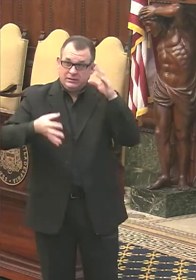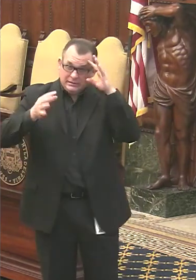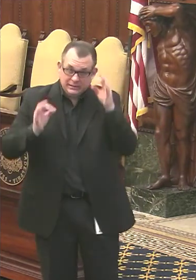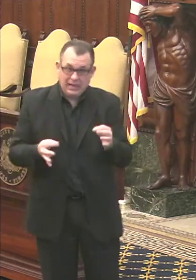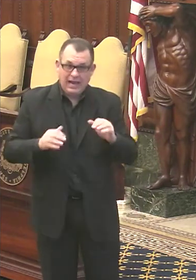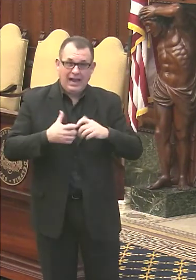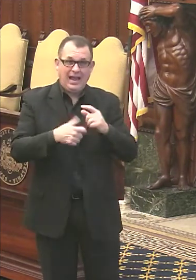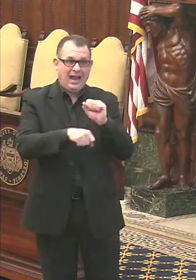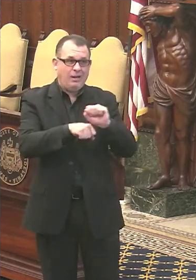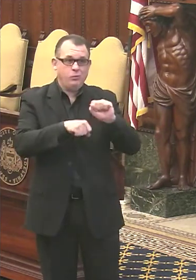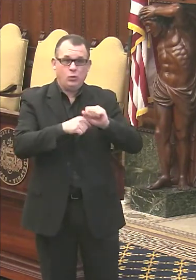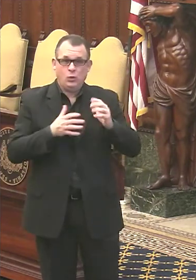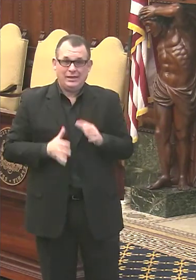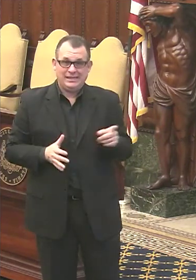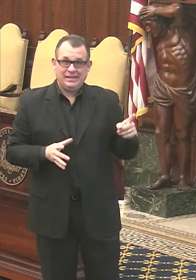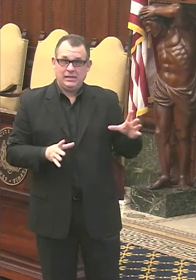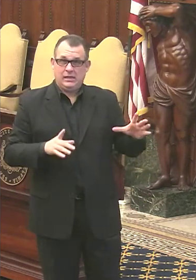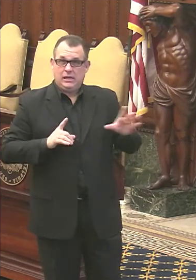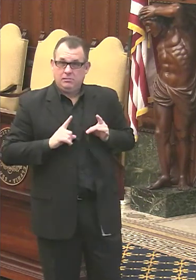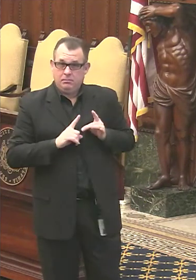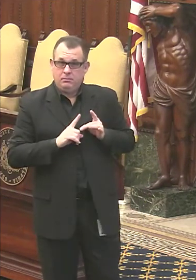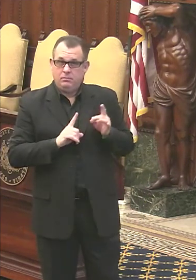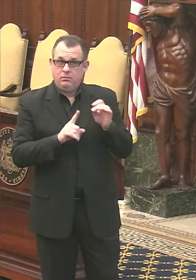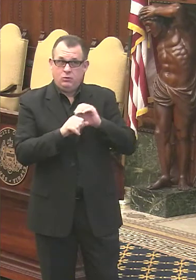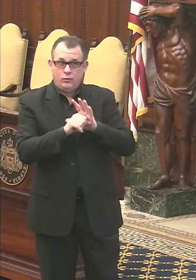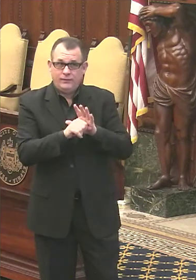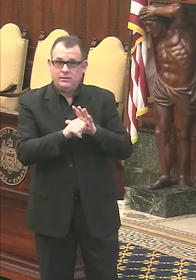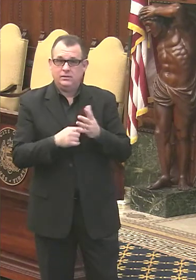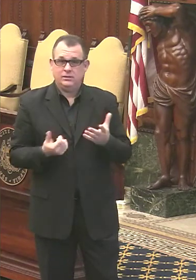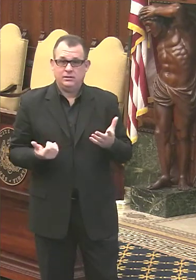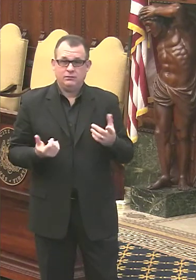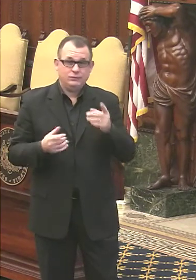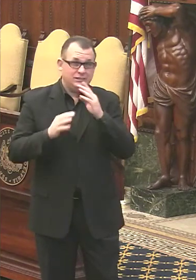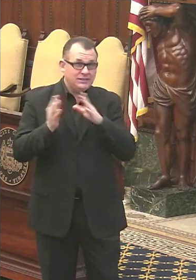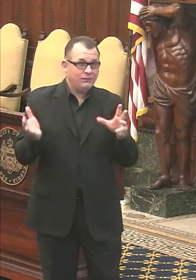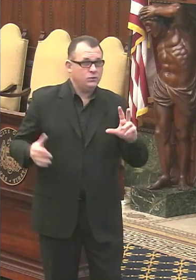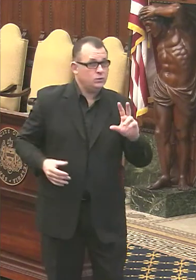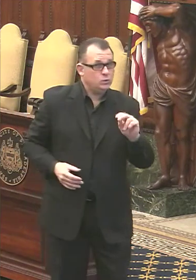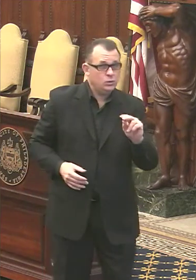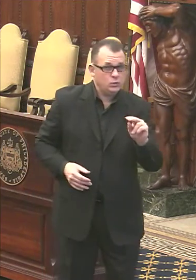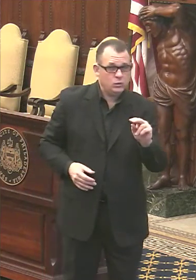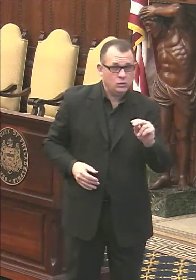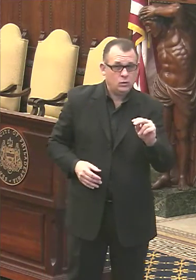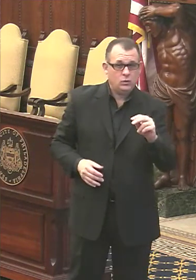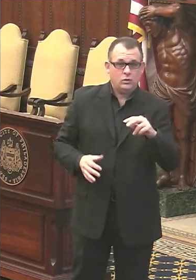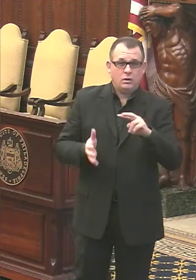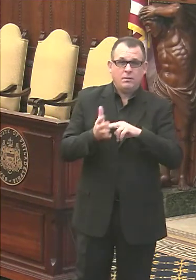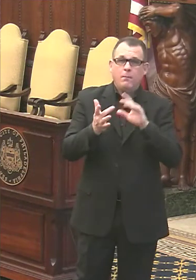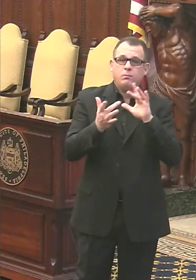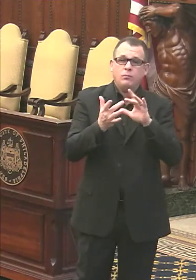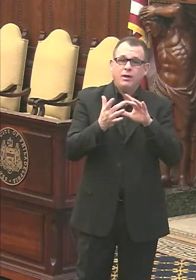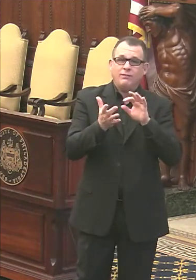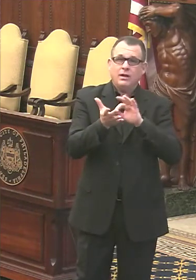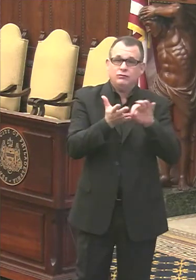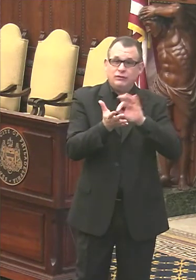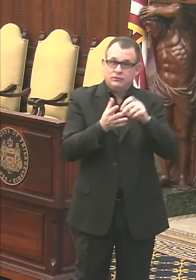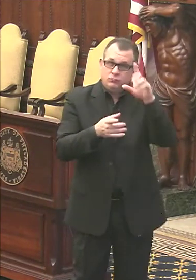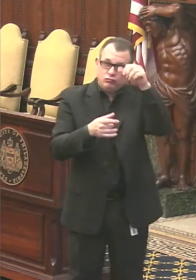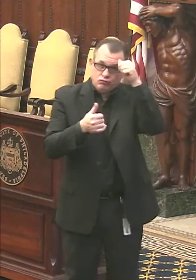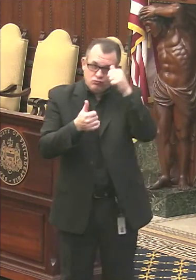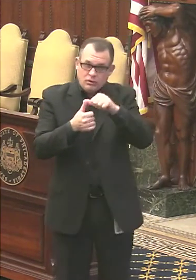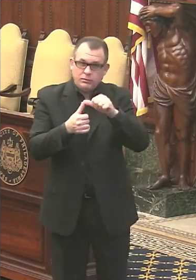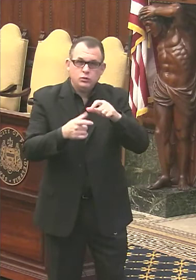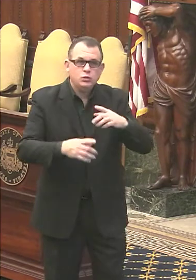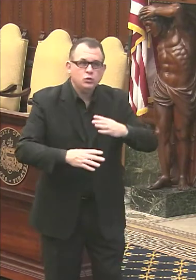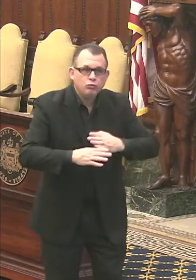contracted the virus? Uh, in general, no, the, uh, the purpose of contact tracing remember is to prevent and